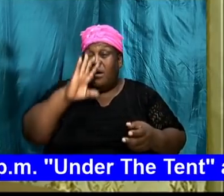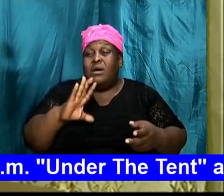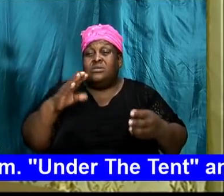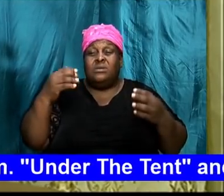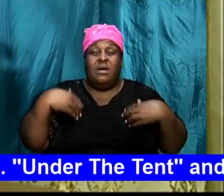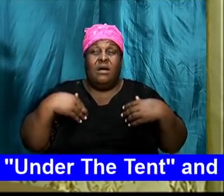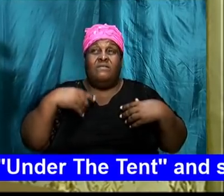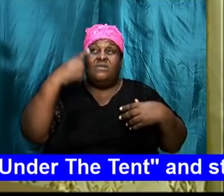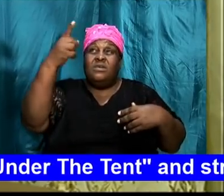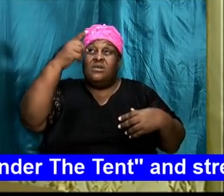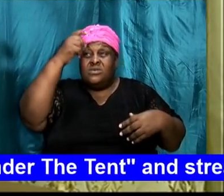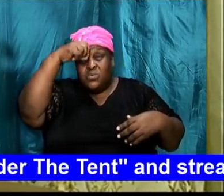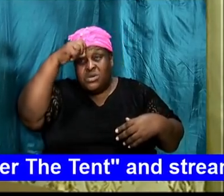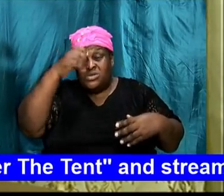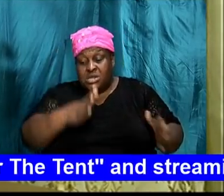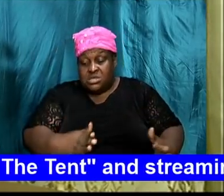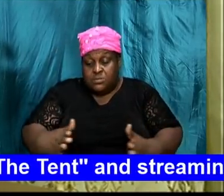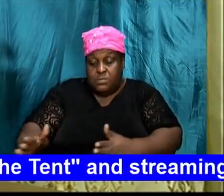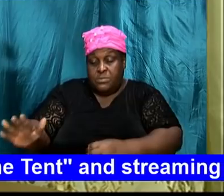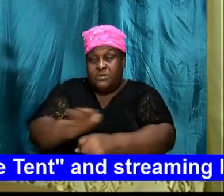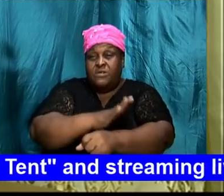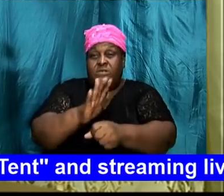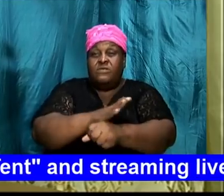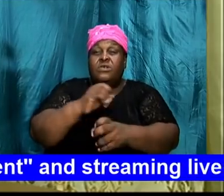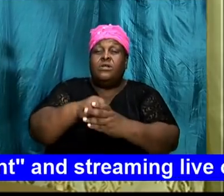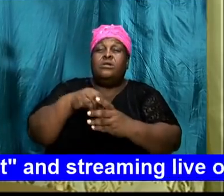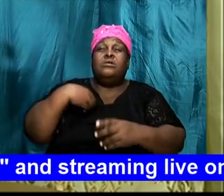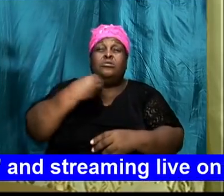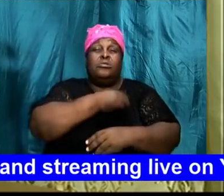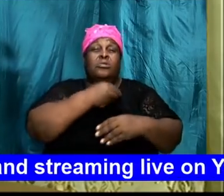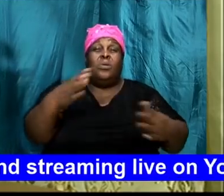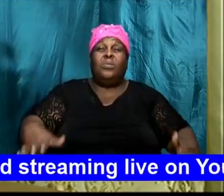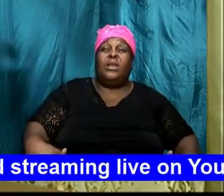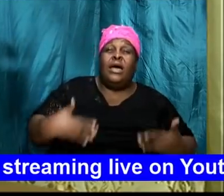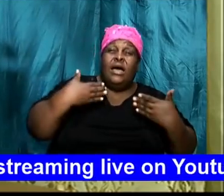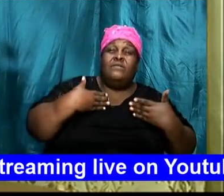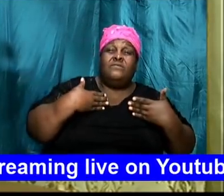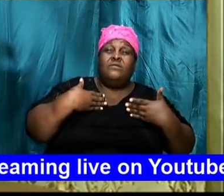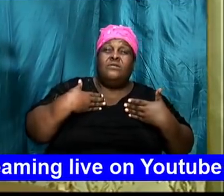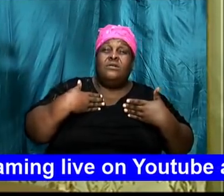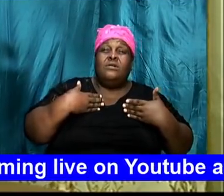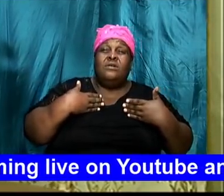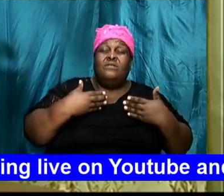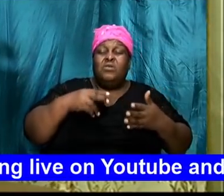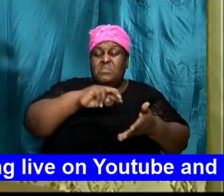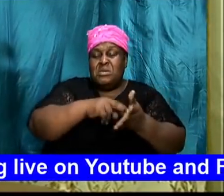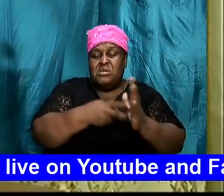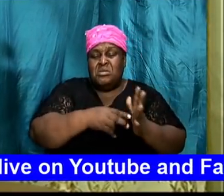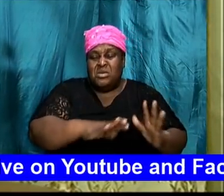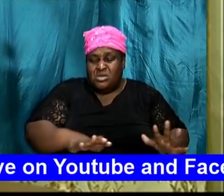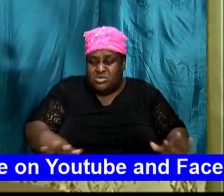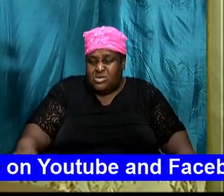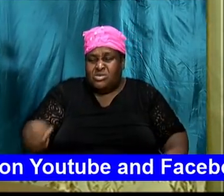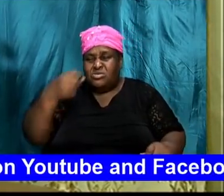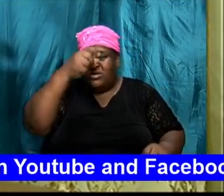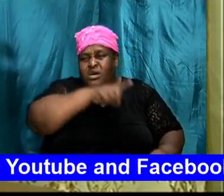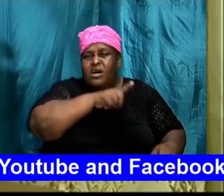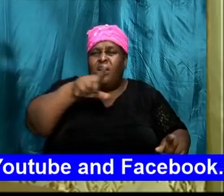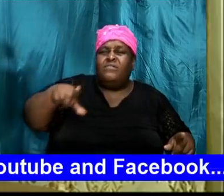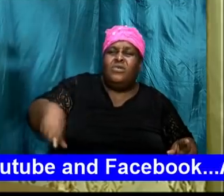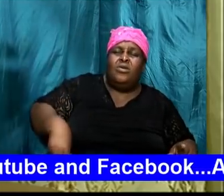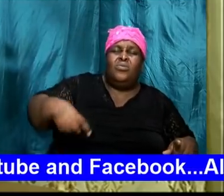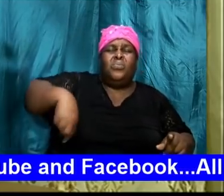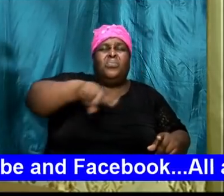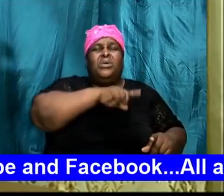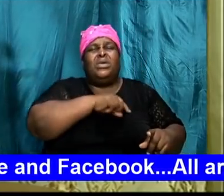plan fulfilled in our life. It therefore means that children of the Lord, as children of the